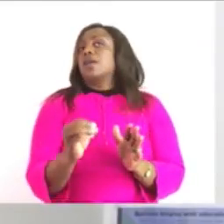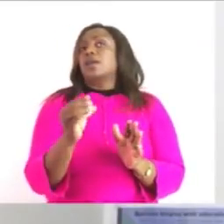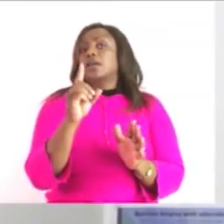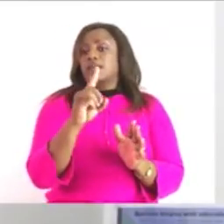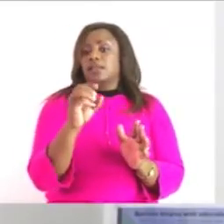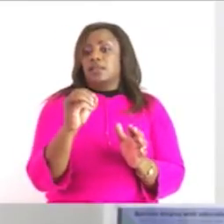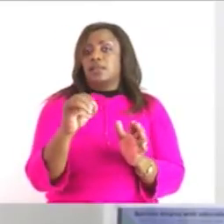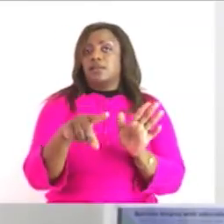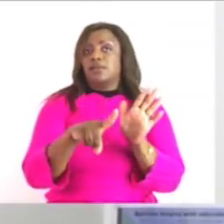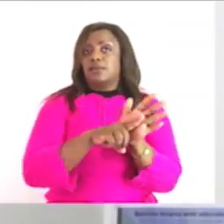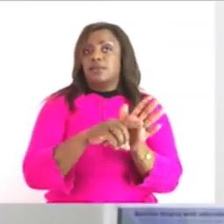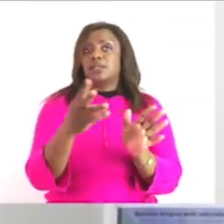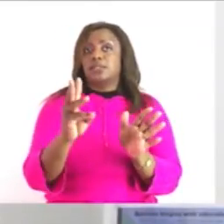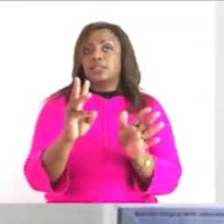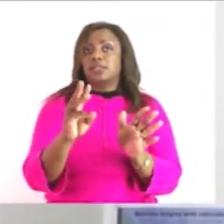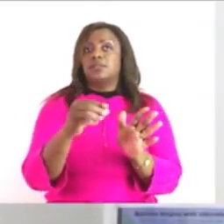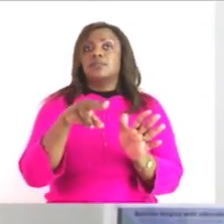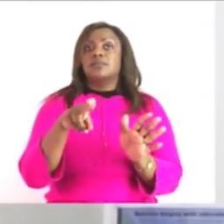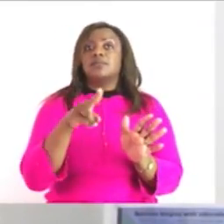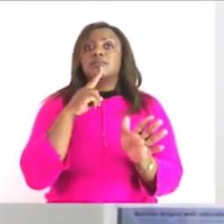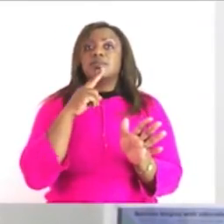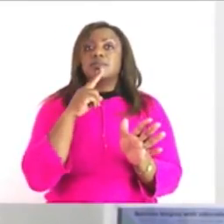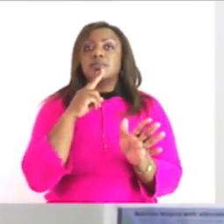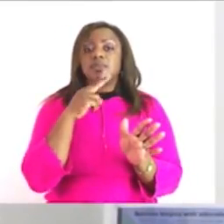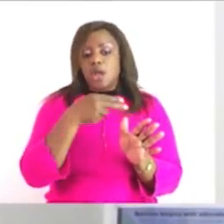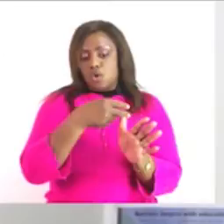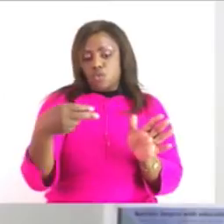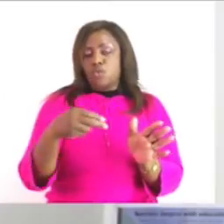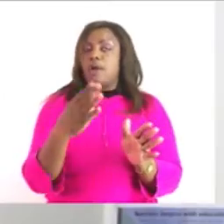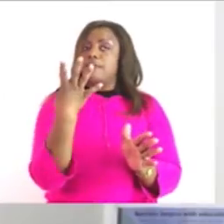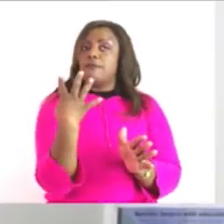take away 4 from 6 you have